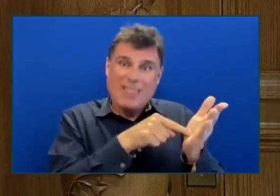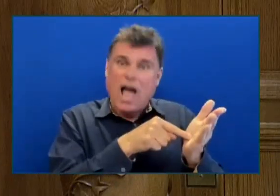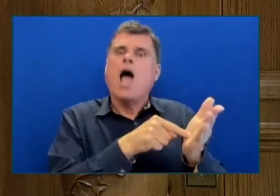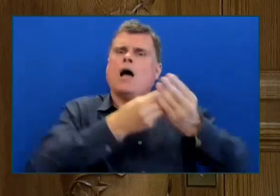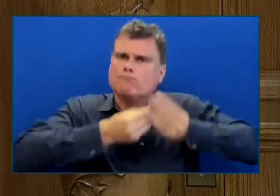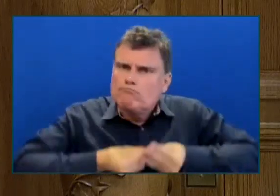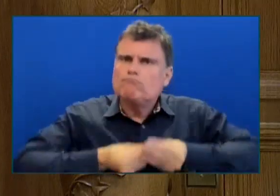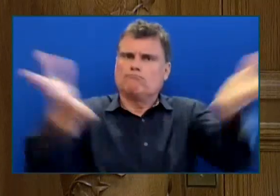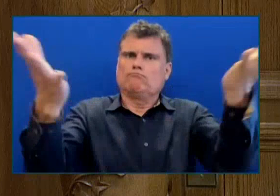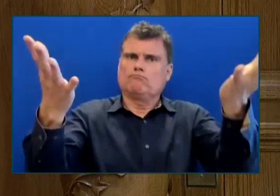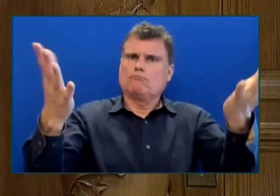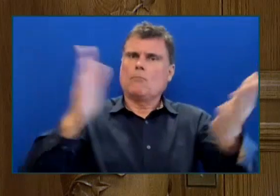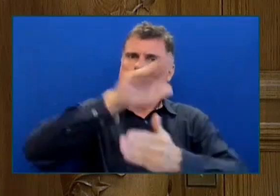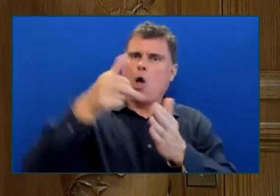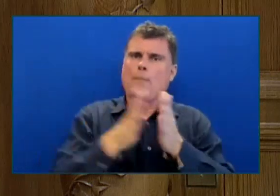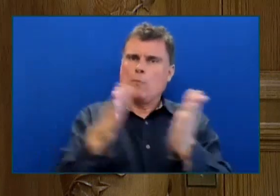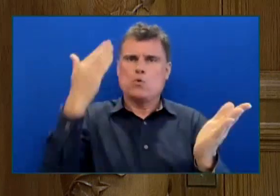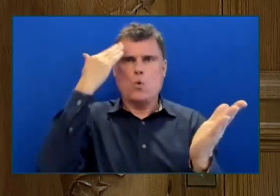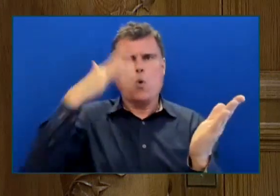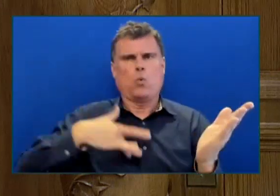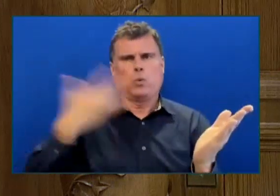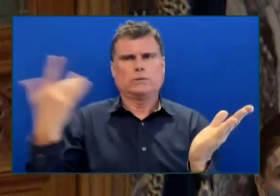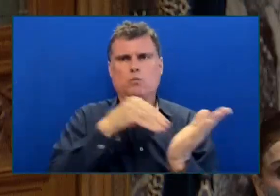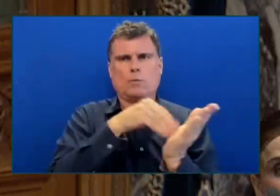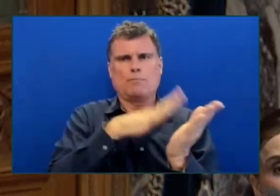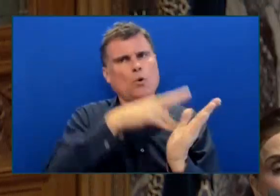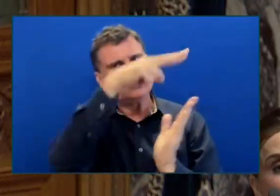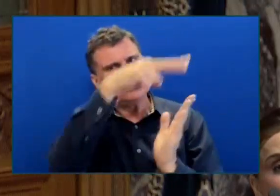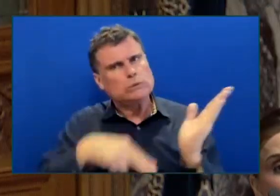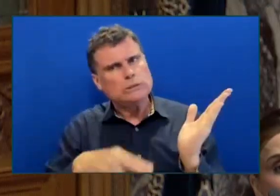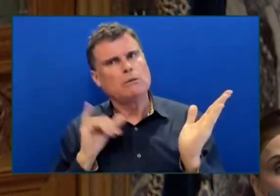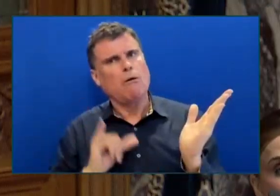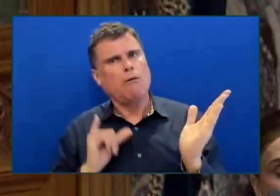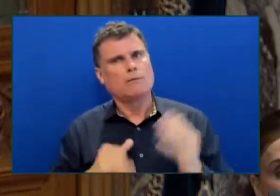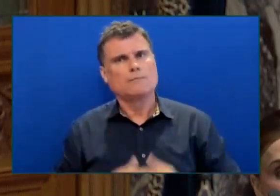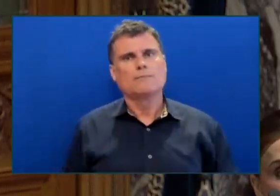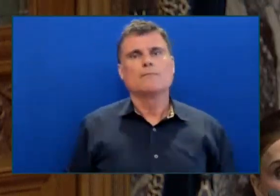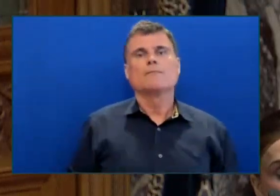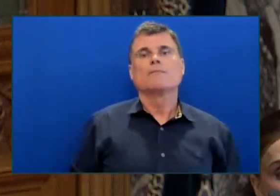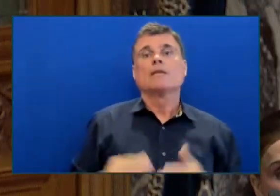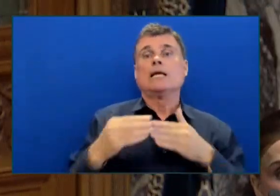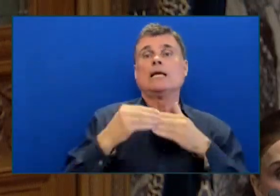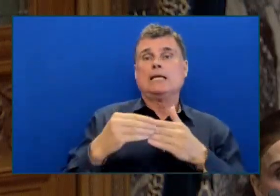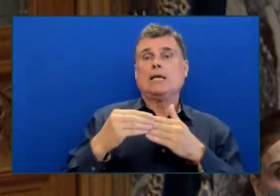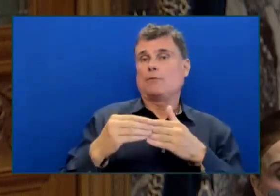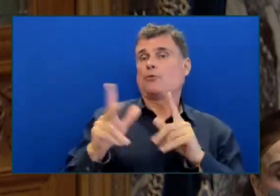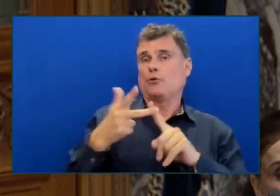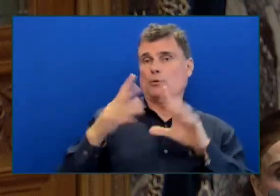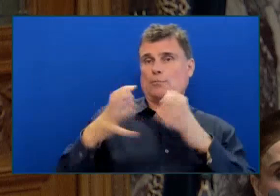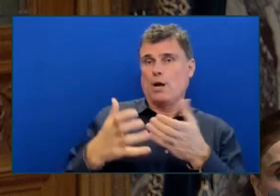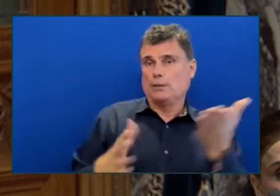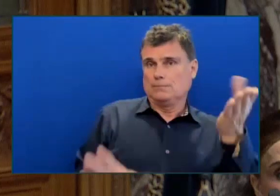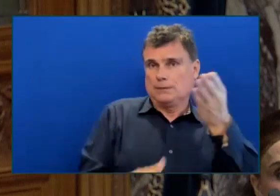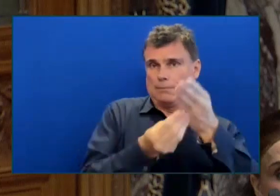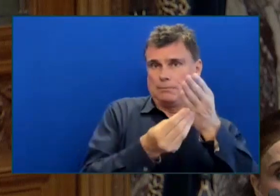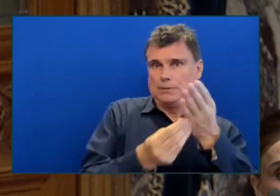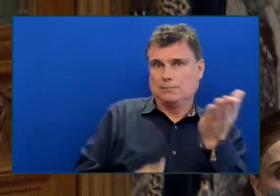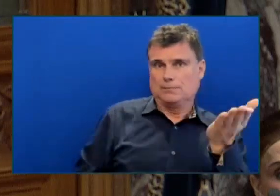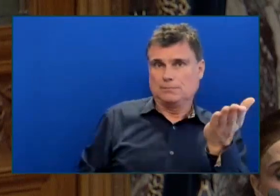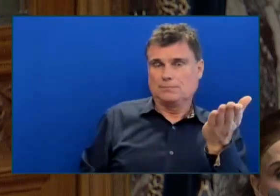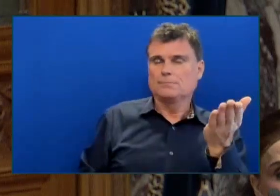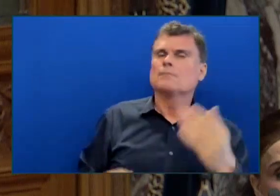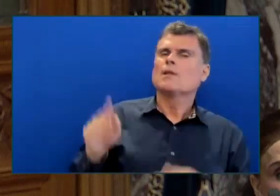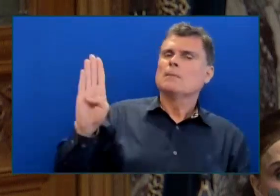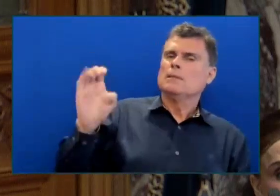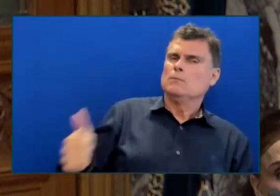Thank of the third party supplemental Thank you honourable speaker Indeed the Premier does have a habit of initiating program reviews These reviews tend to result in